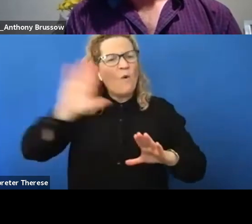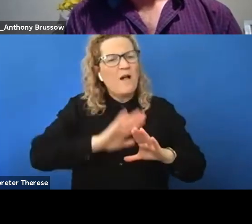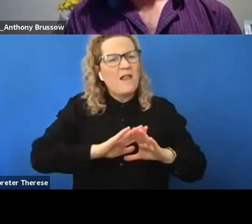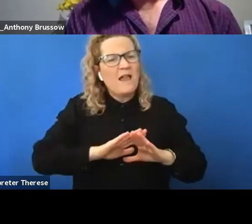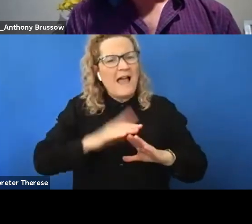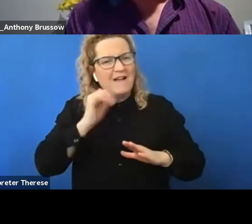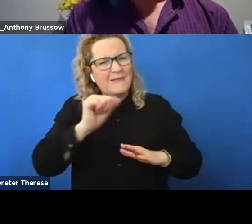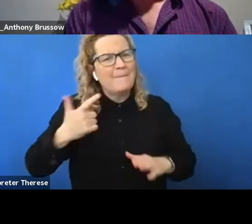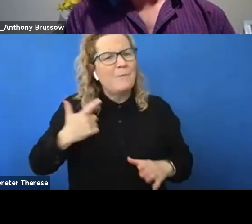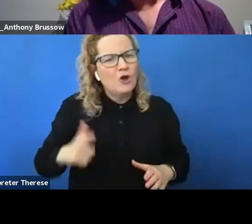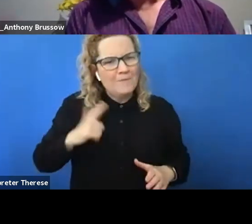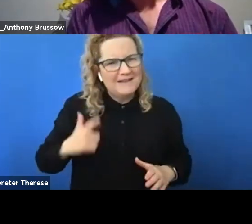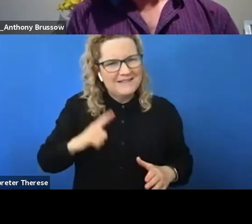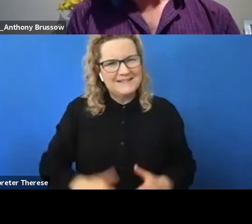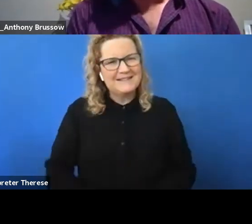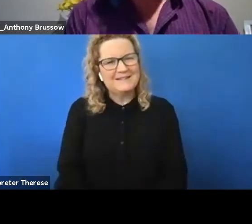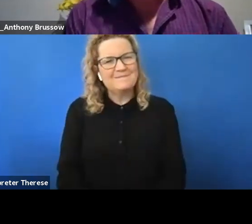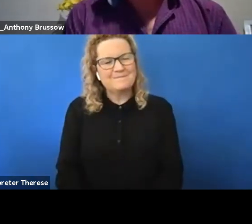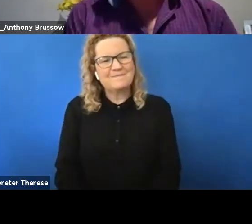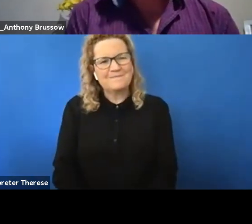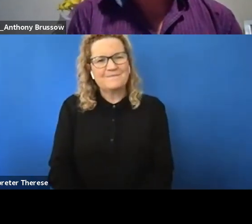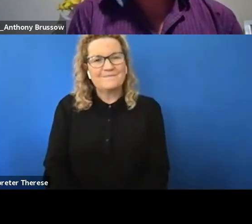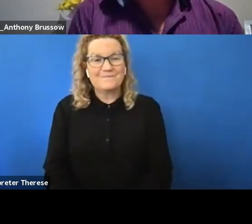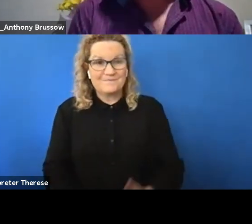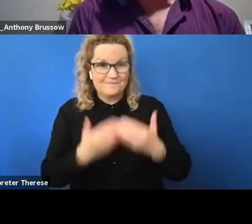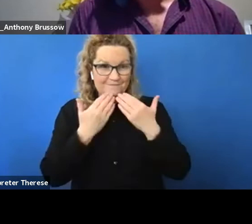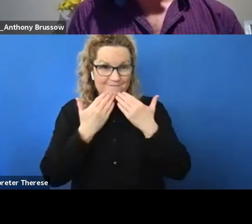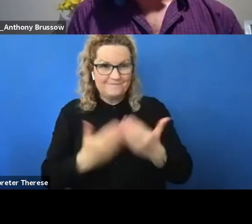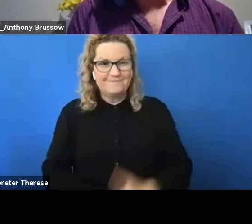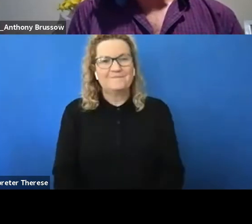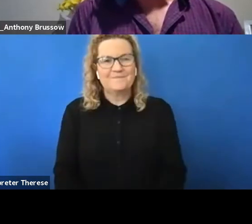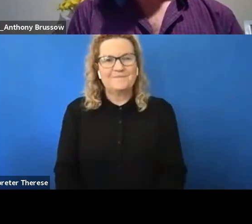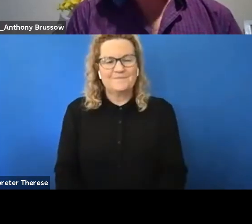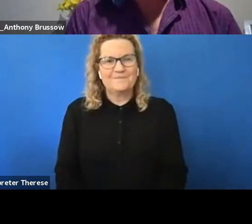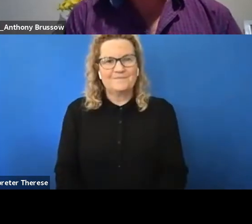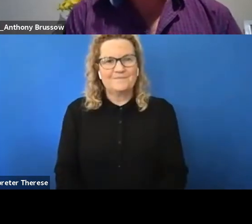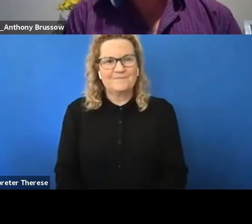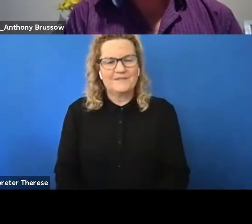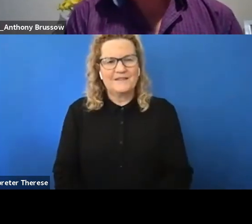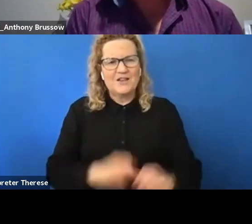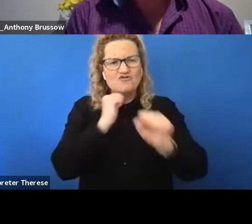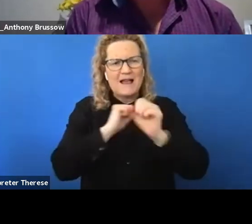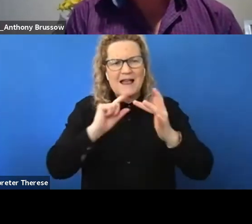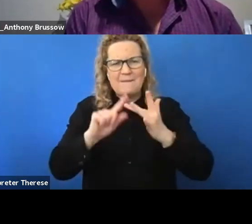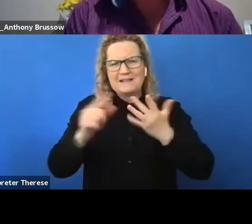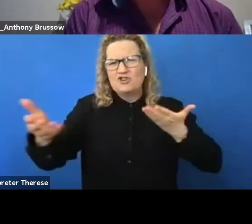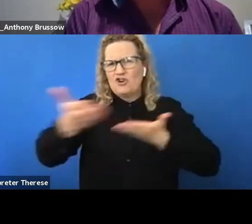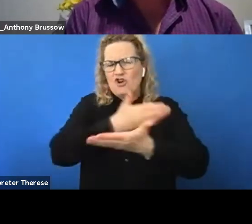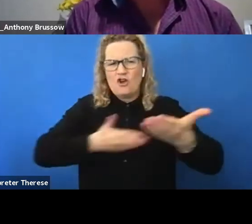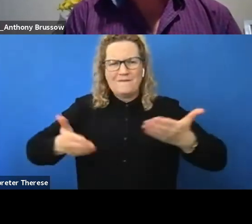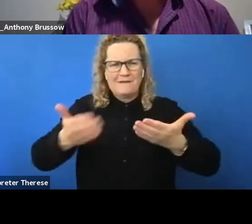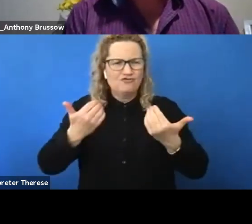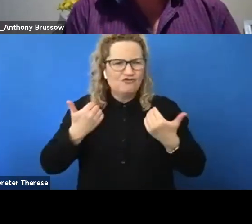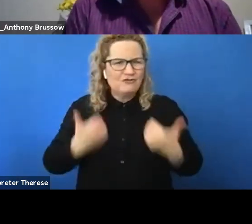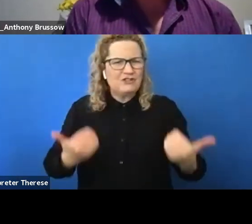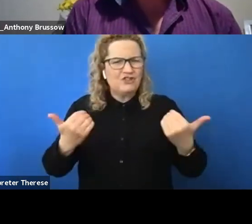thank you look this has been a really rich conversation so far and thank